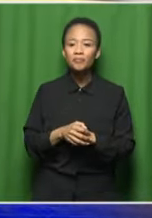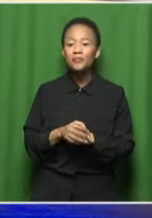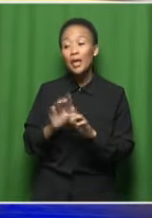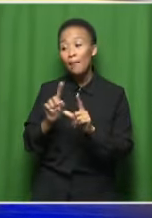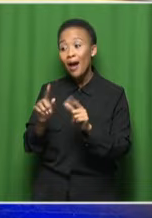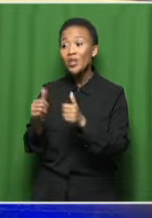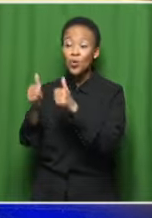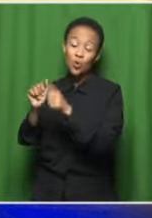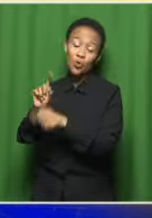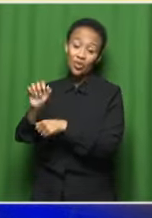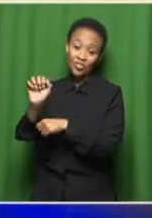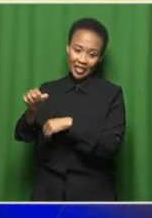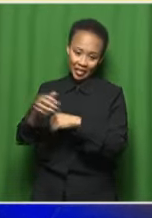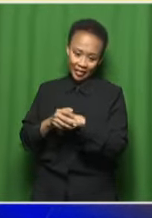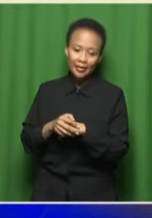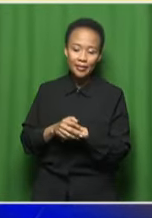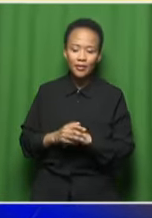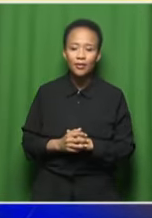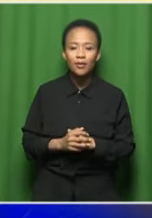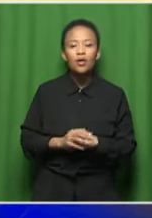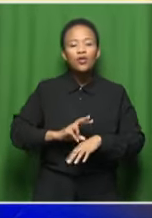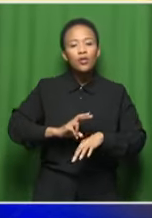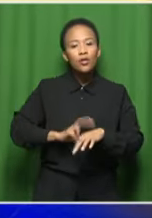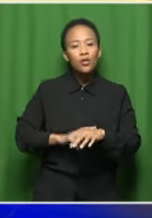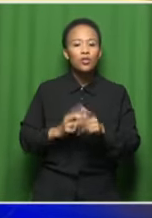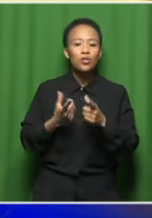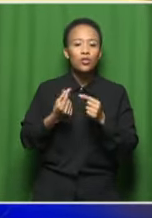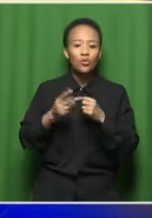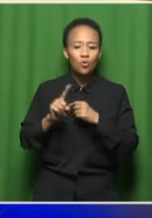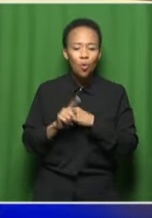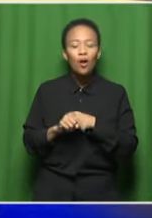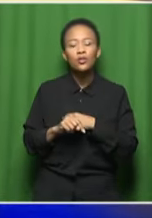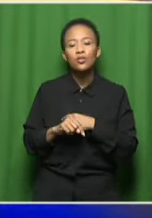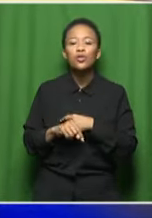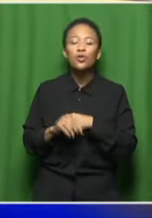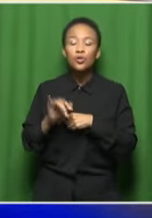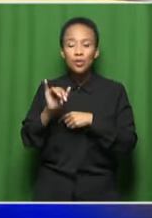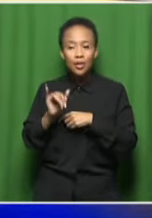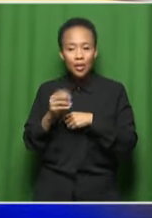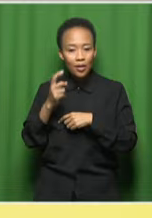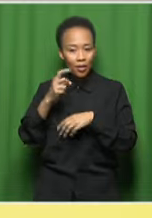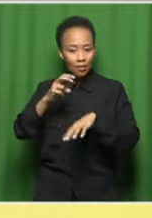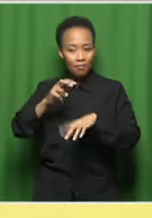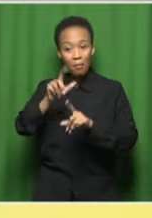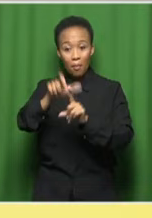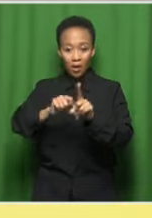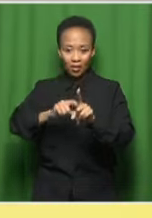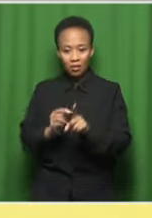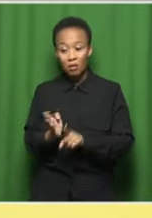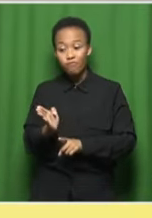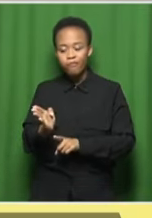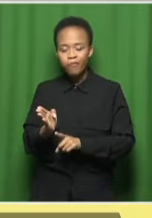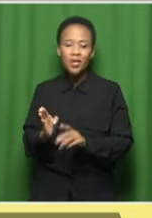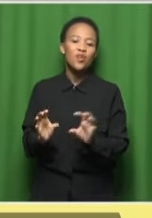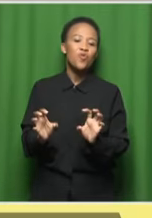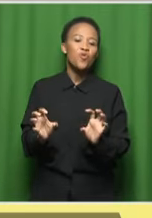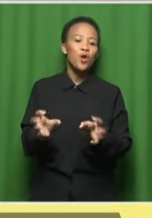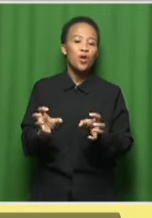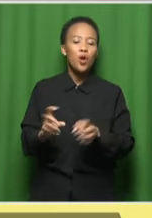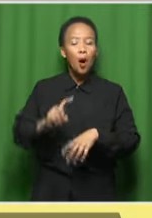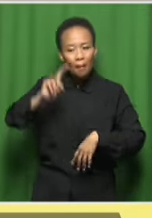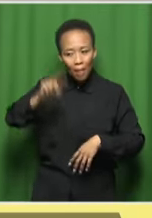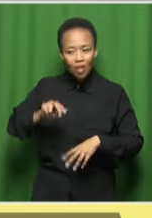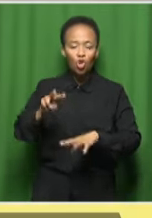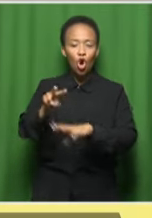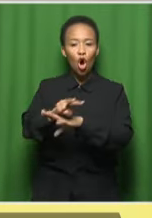also got to kind of be intuitive as somebody on radio, be a social observer.